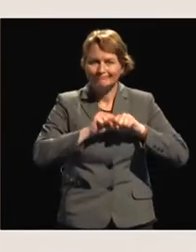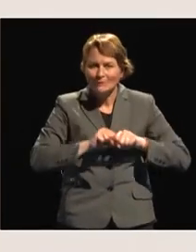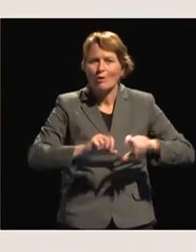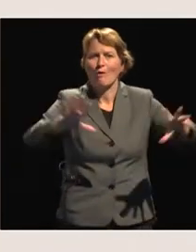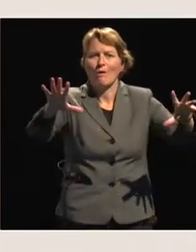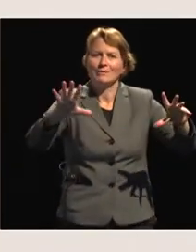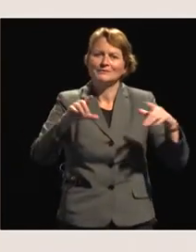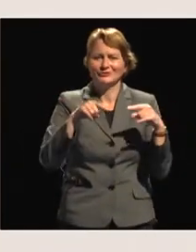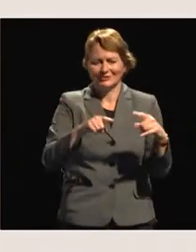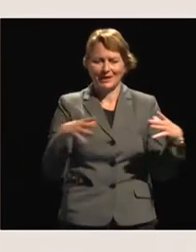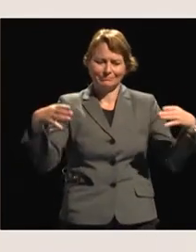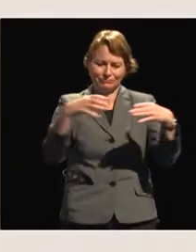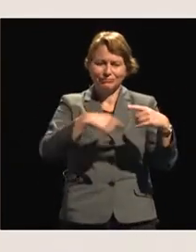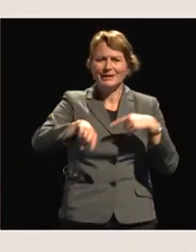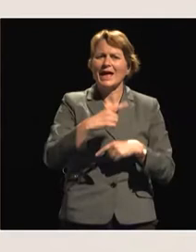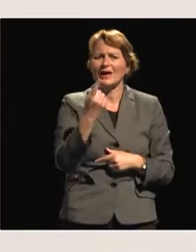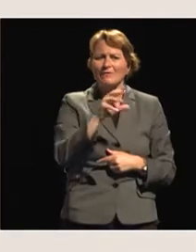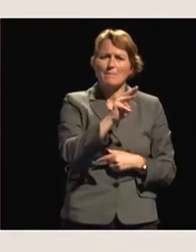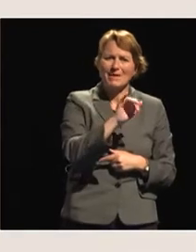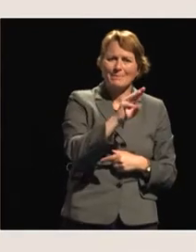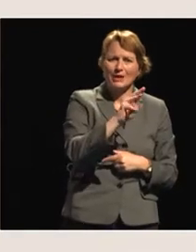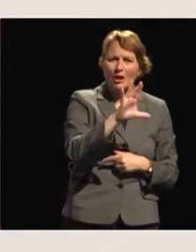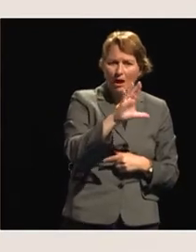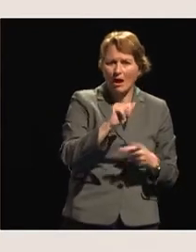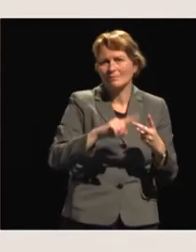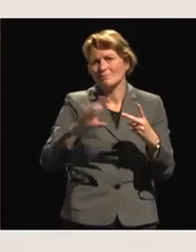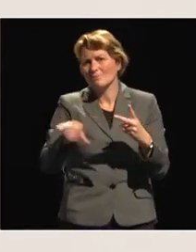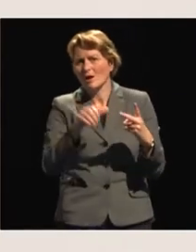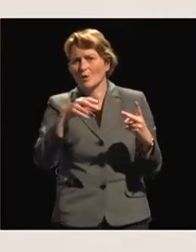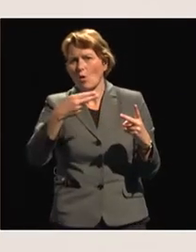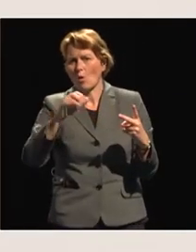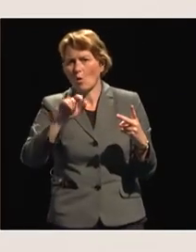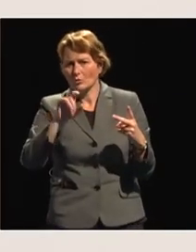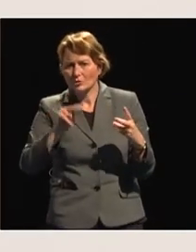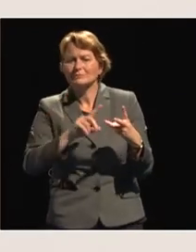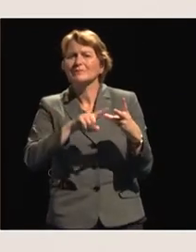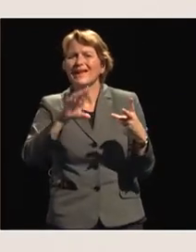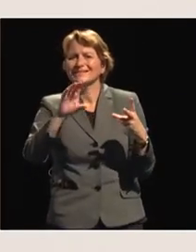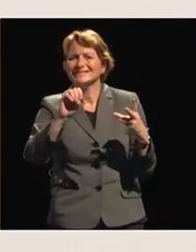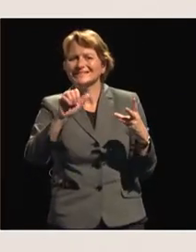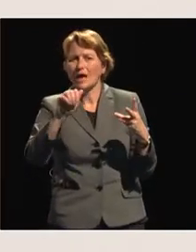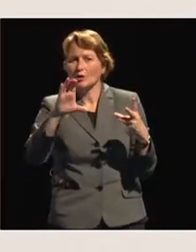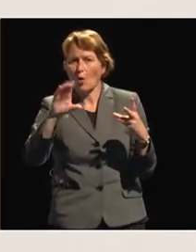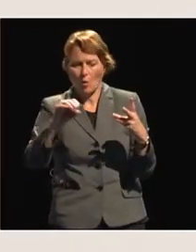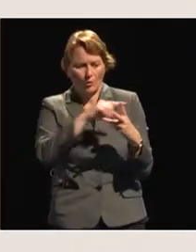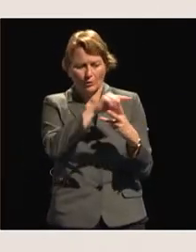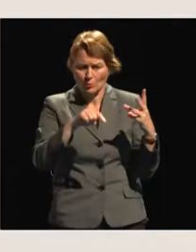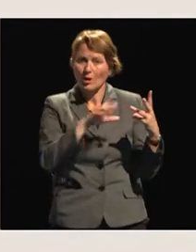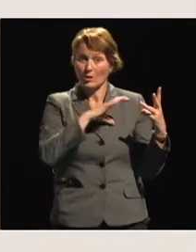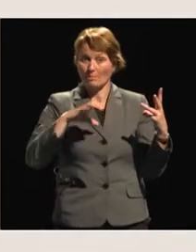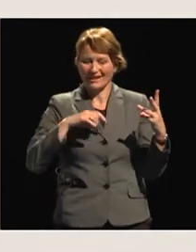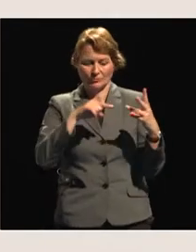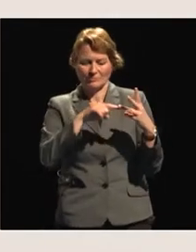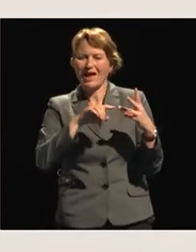Commissioner Hogan and Commissioner Mimica from the European Commission, and Commissioner Sacco from the African Union.